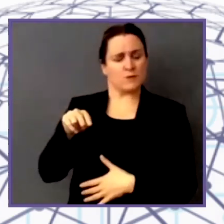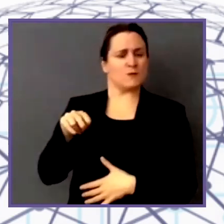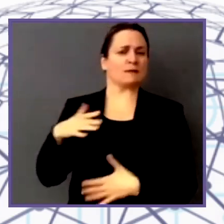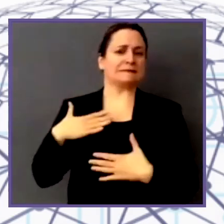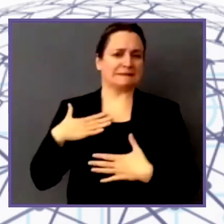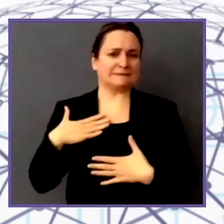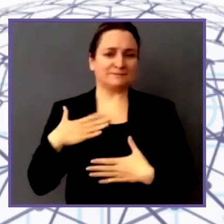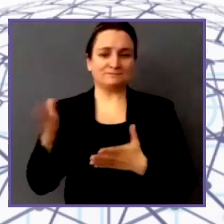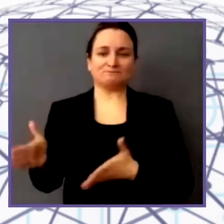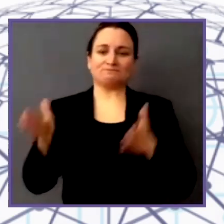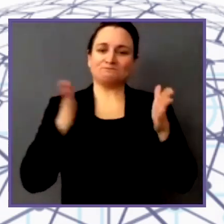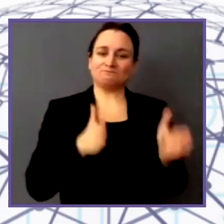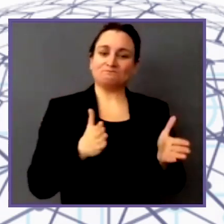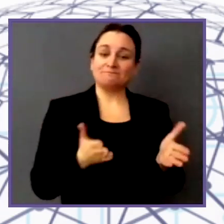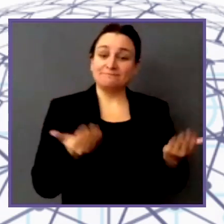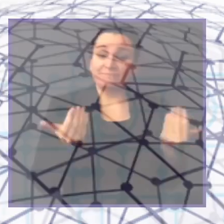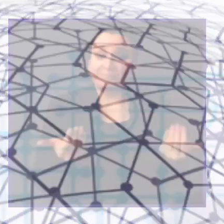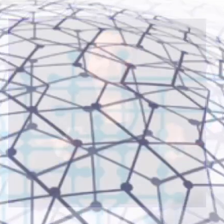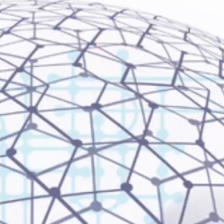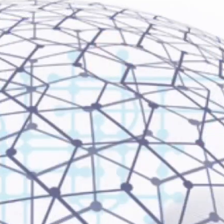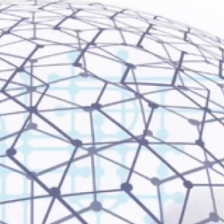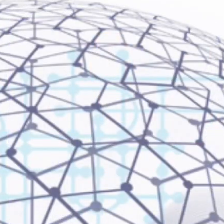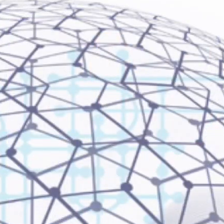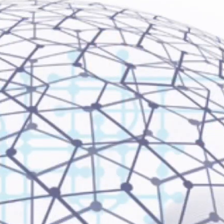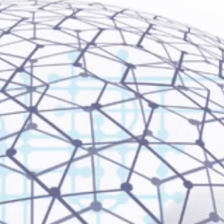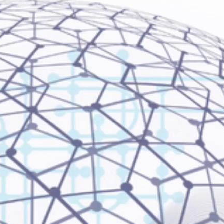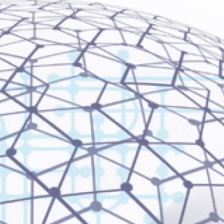from Varanasi in India to join me.